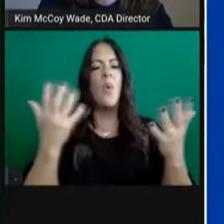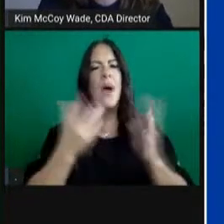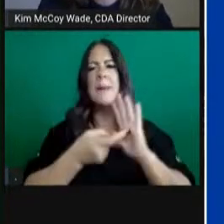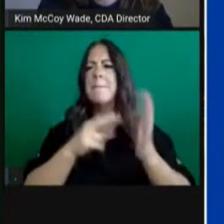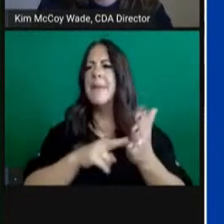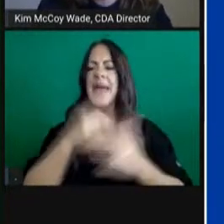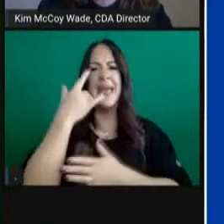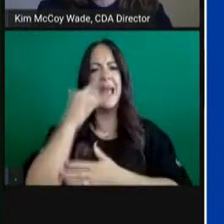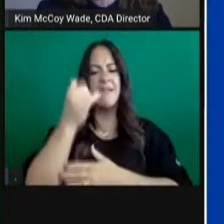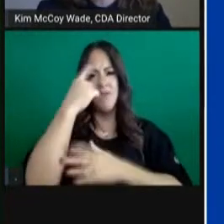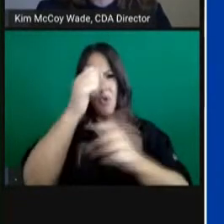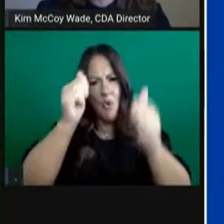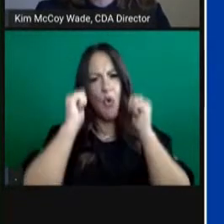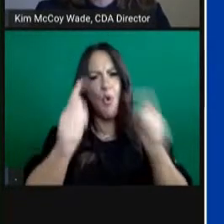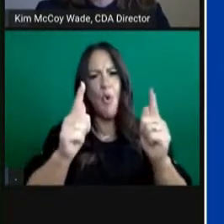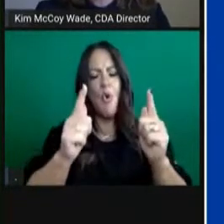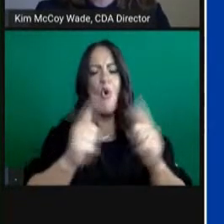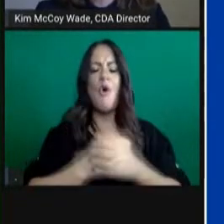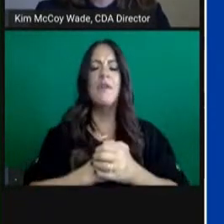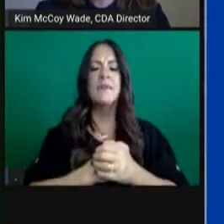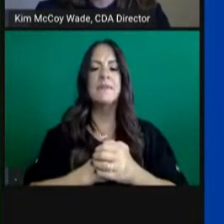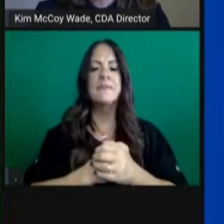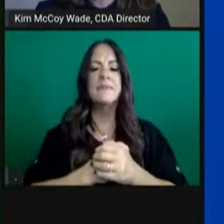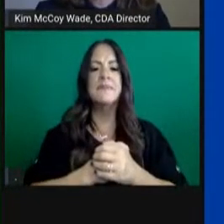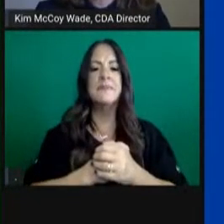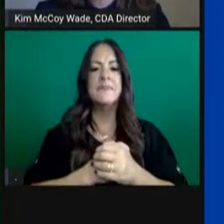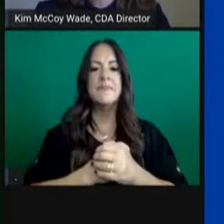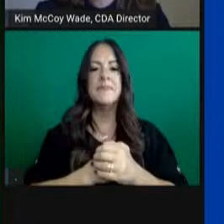in the crisis care moment. Next slide, please.